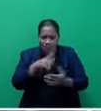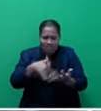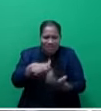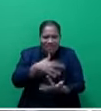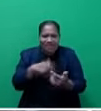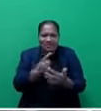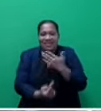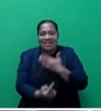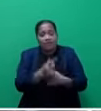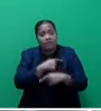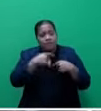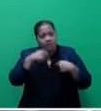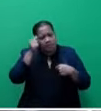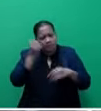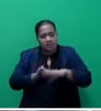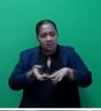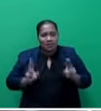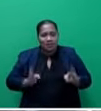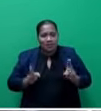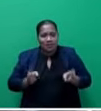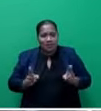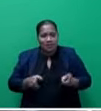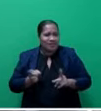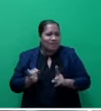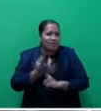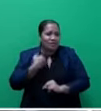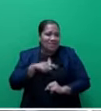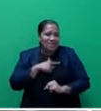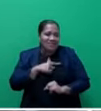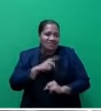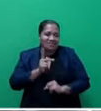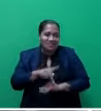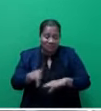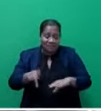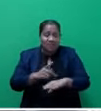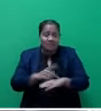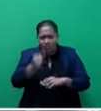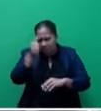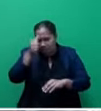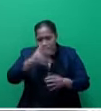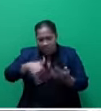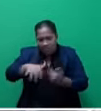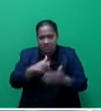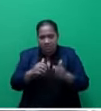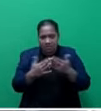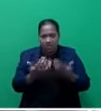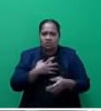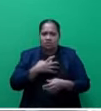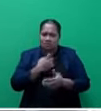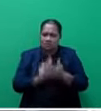we know, this is the new norm, especially for us in the Pacific. We know that cyclones are now more frequent